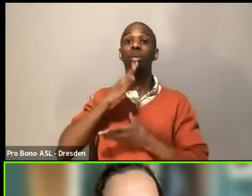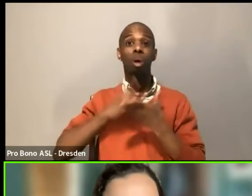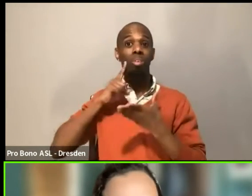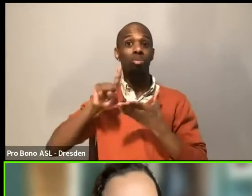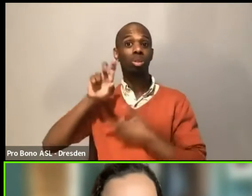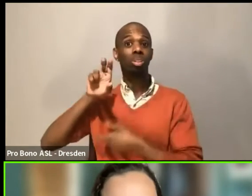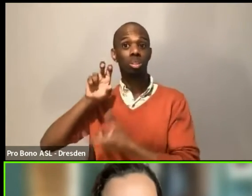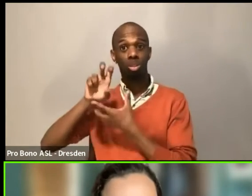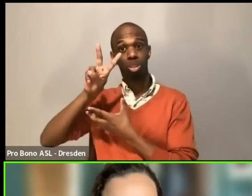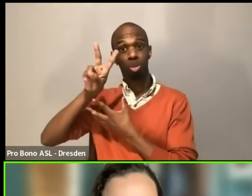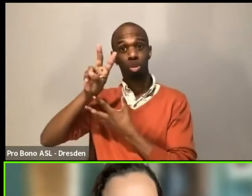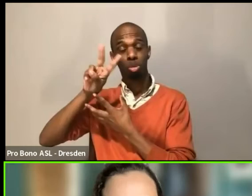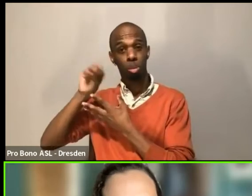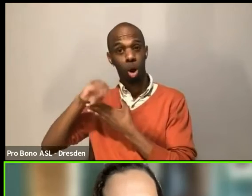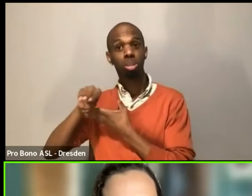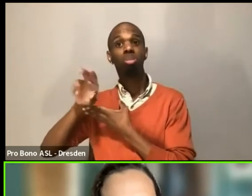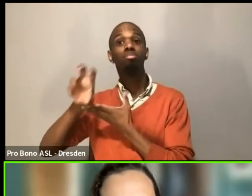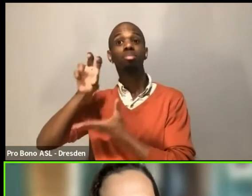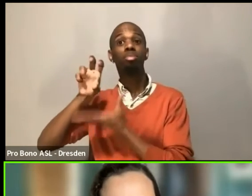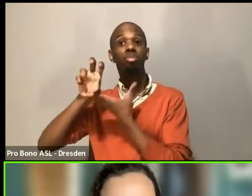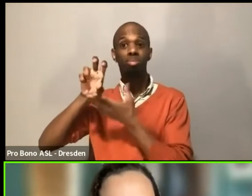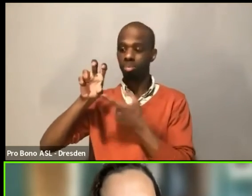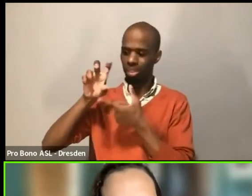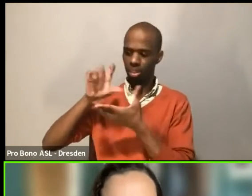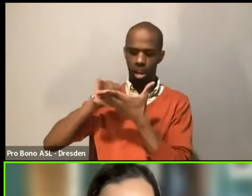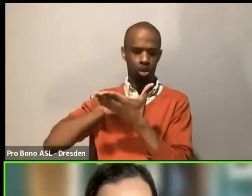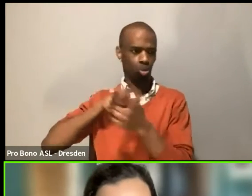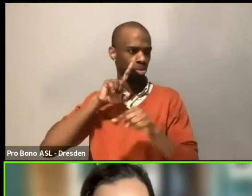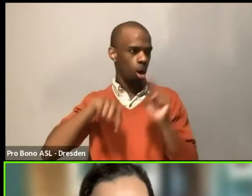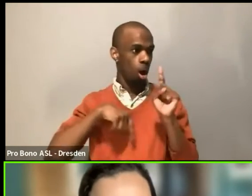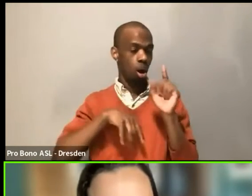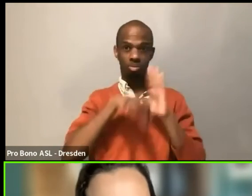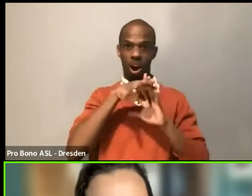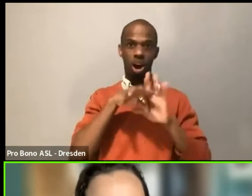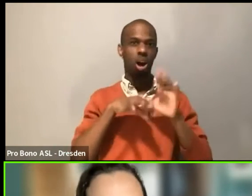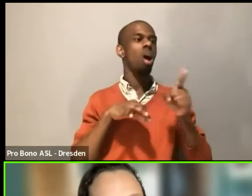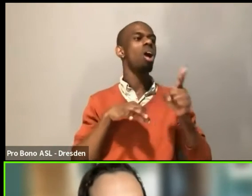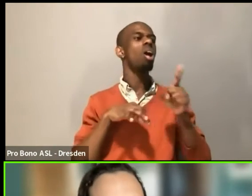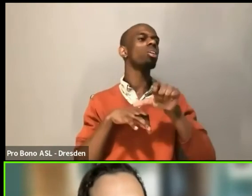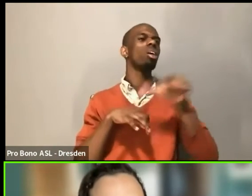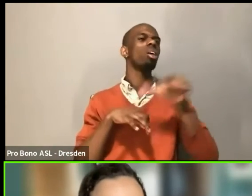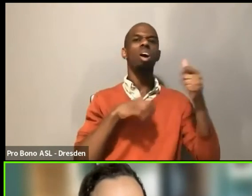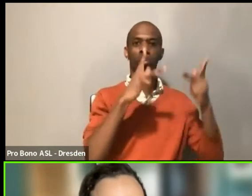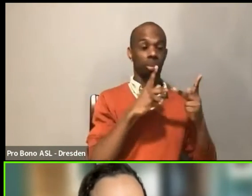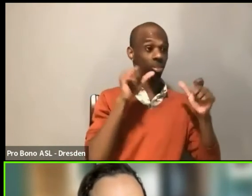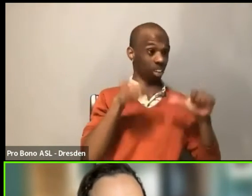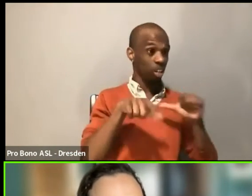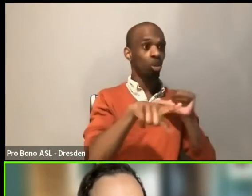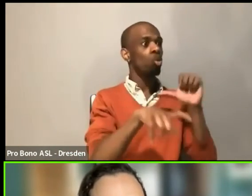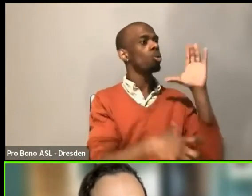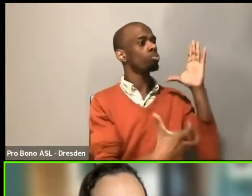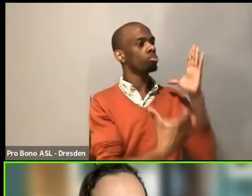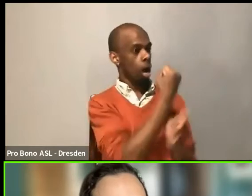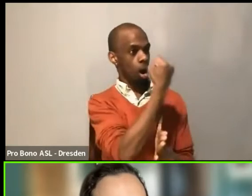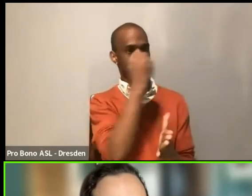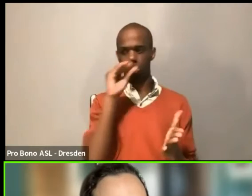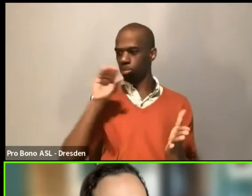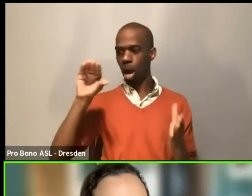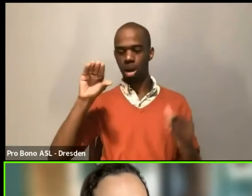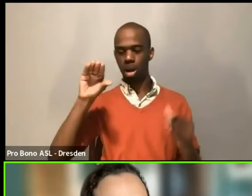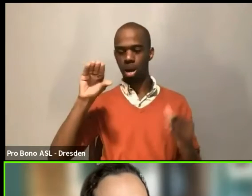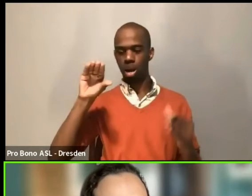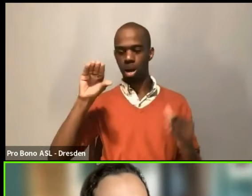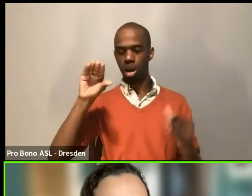wouldn't be able to find otherwise for this work and then add it, you know, and I do think that it's possible, like we found that there are